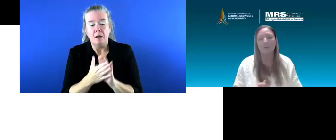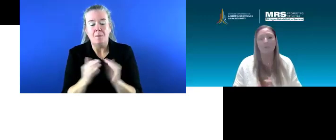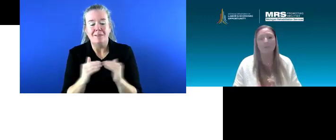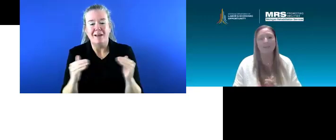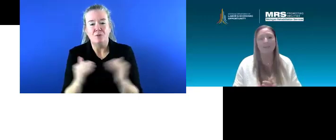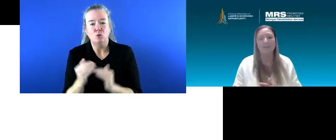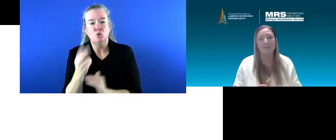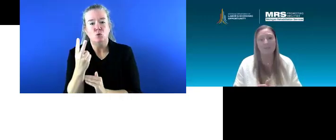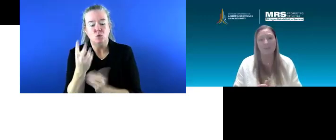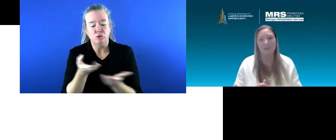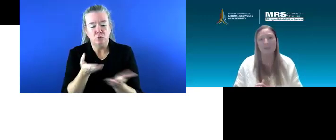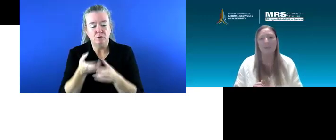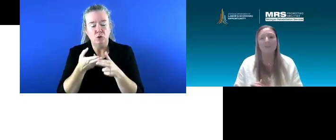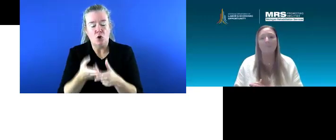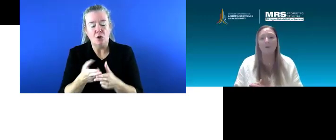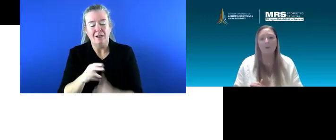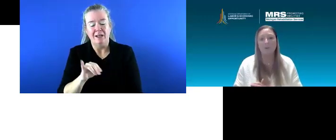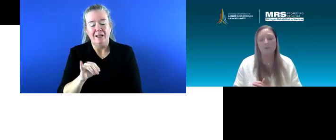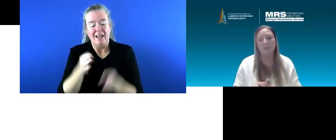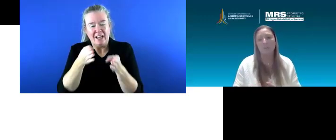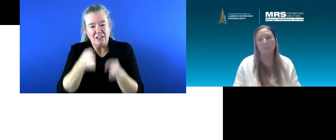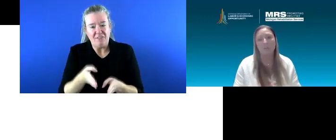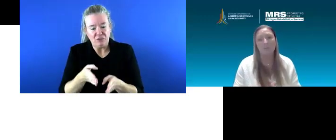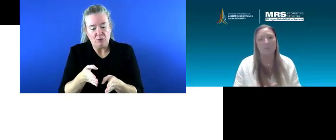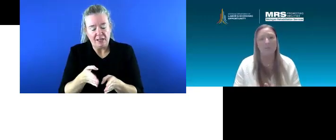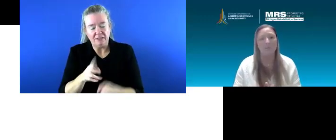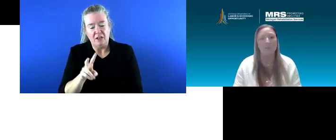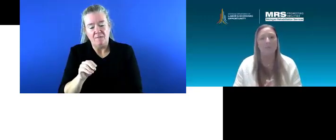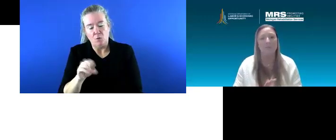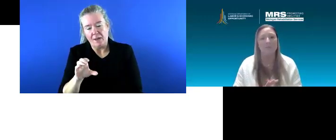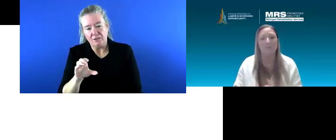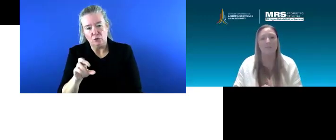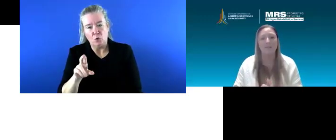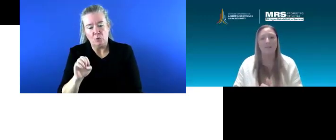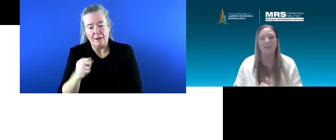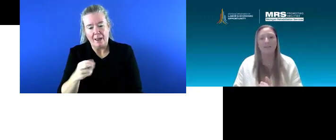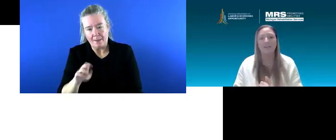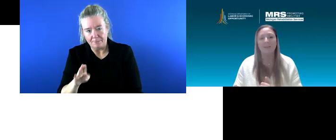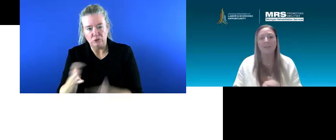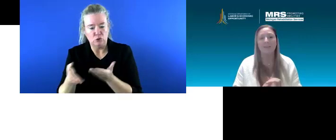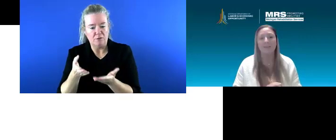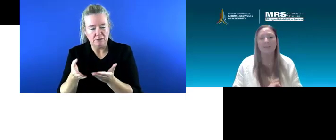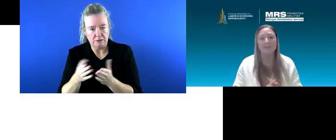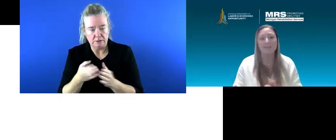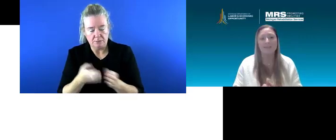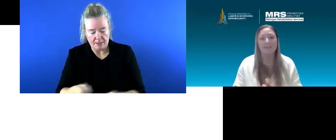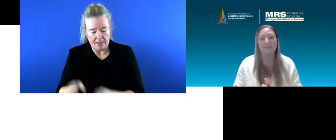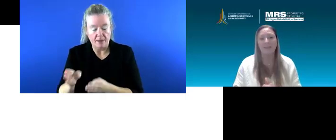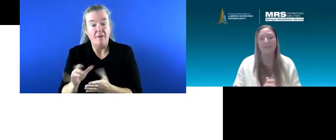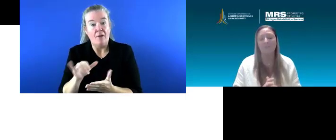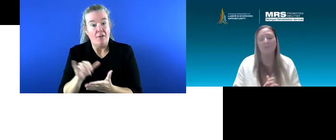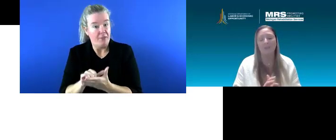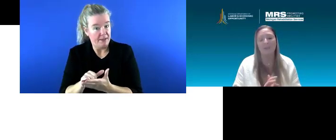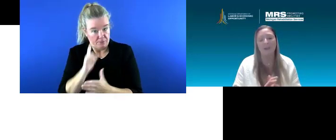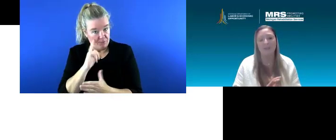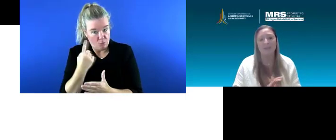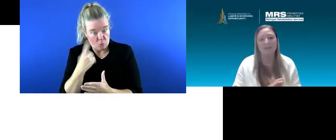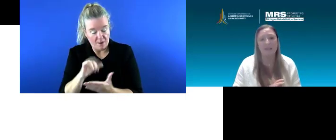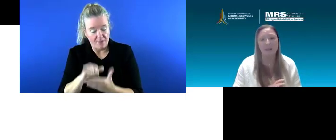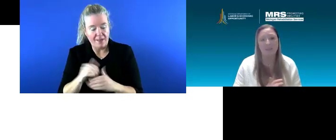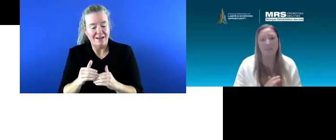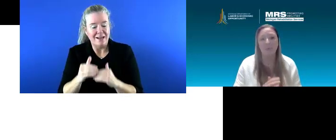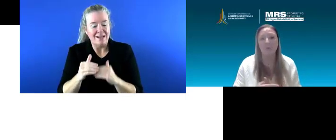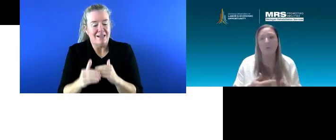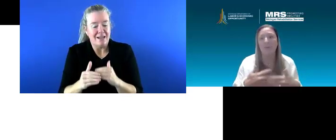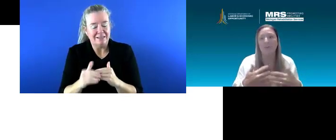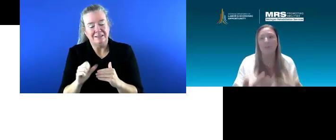what we call the individualized vocational rehabilitation services. These, this is designed to be that next